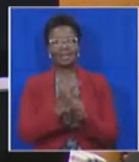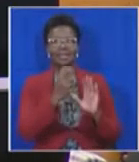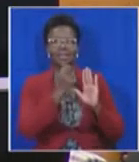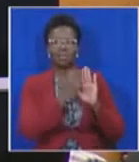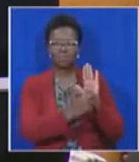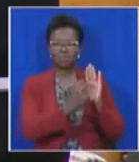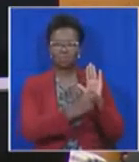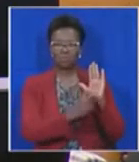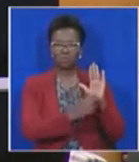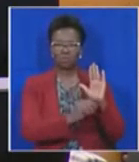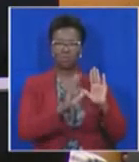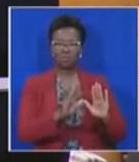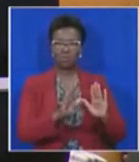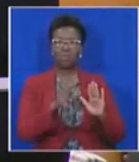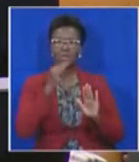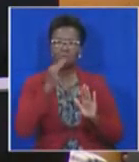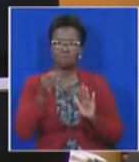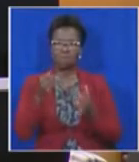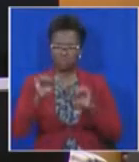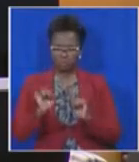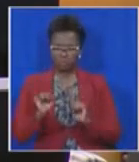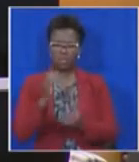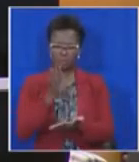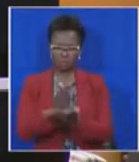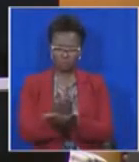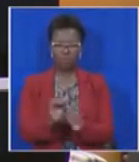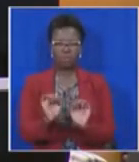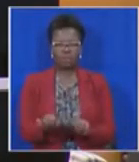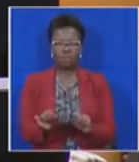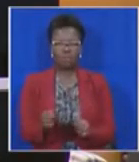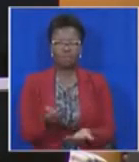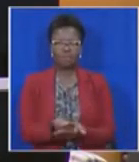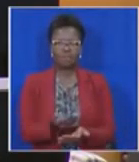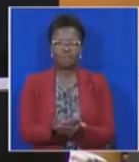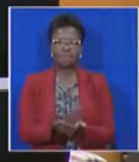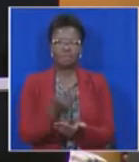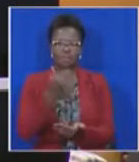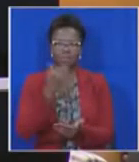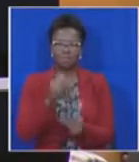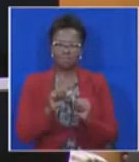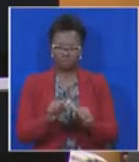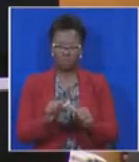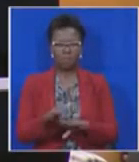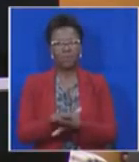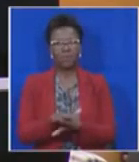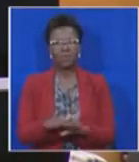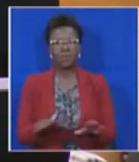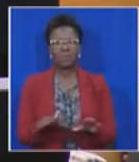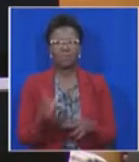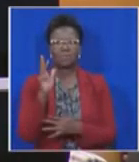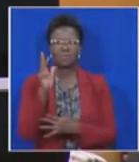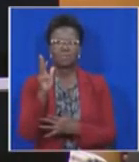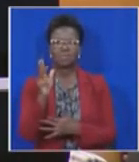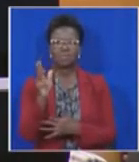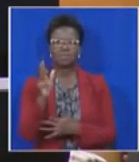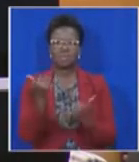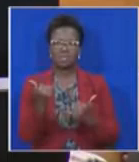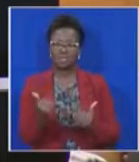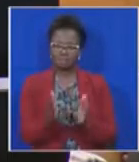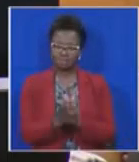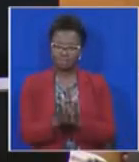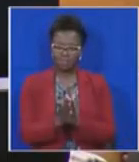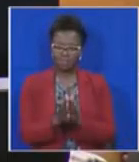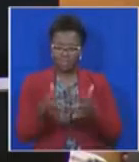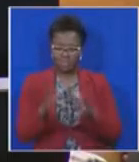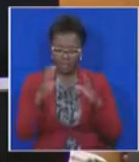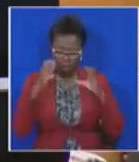the chair can actually stop and advise discontinuing the speech. We are busy with the state